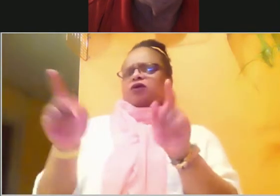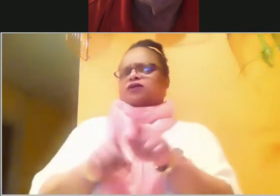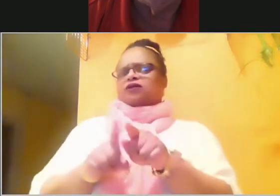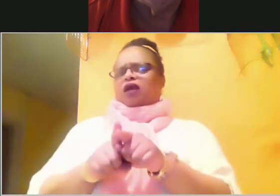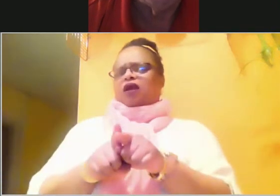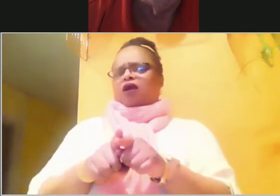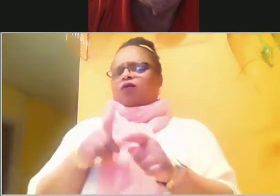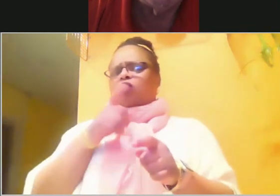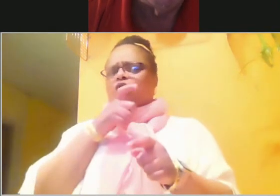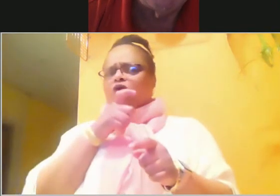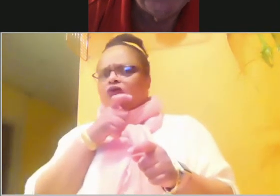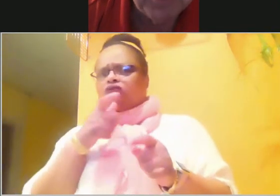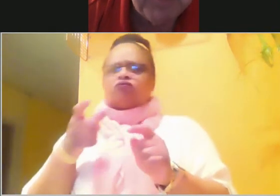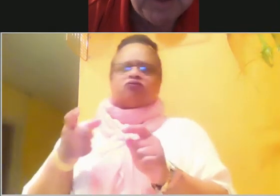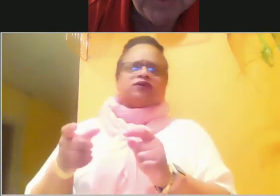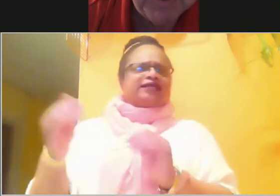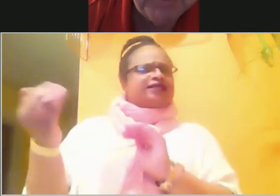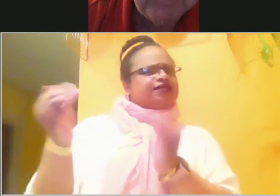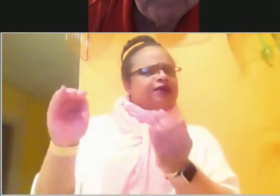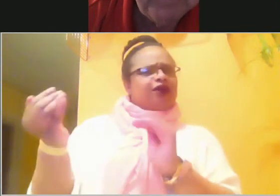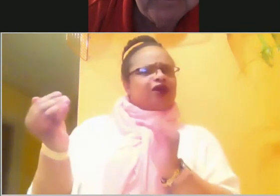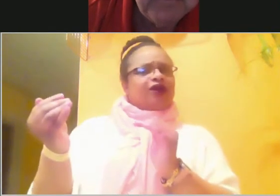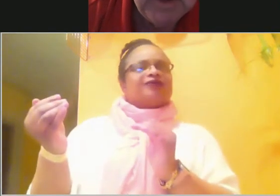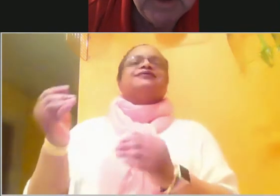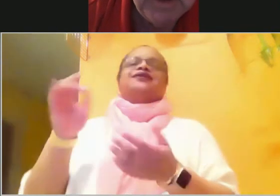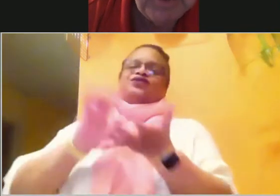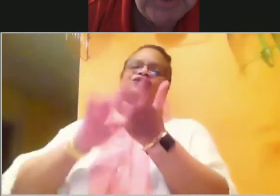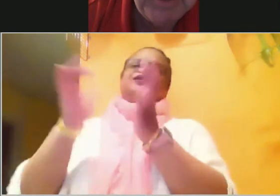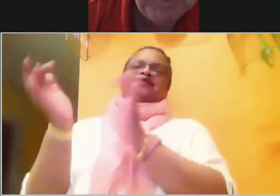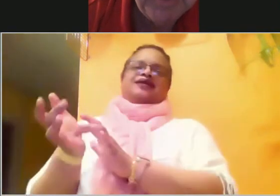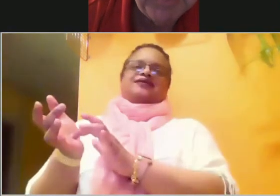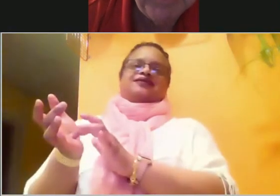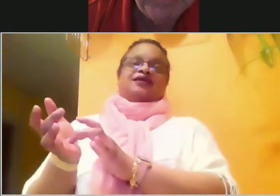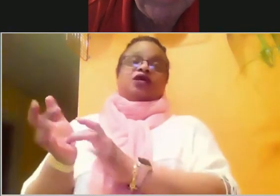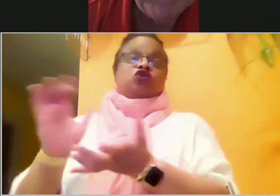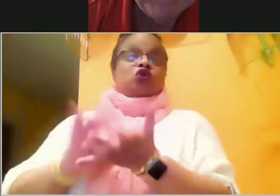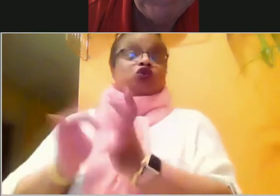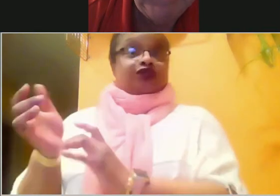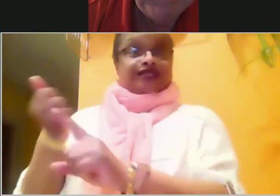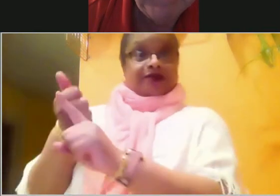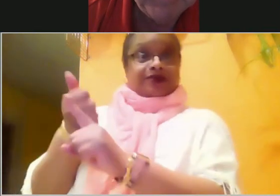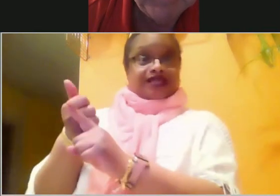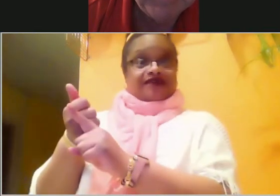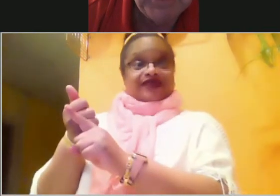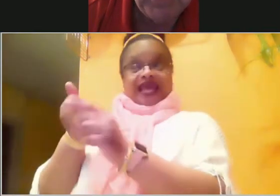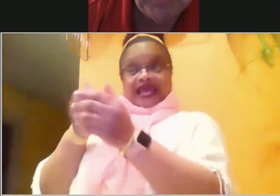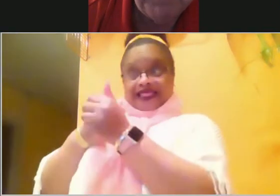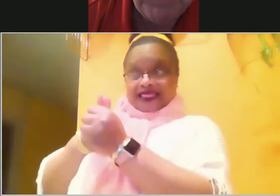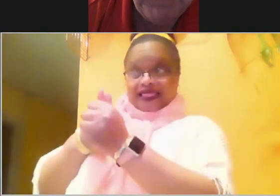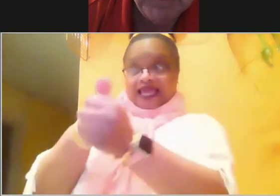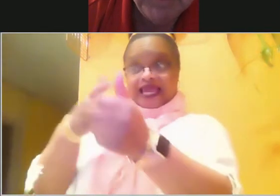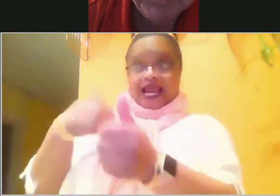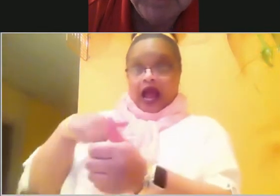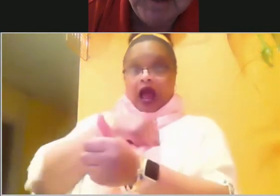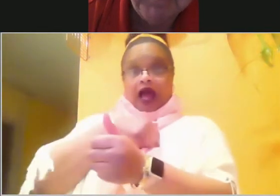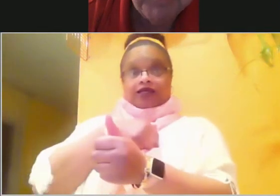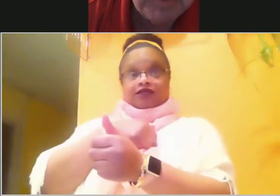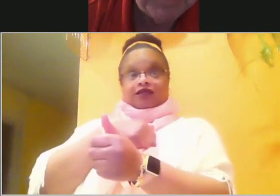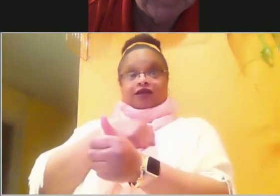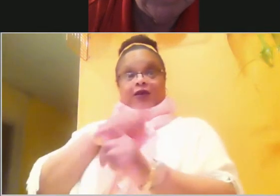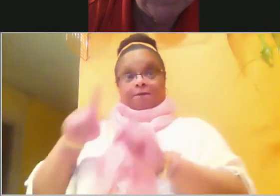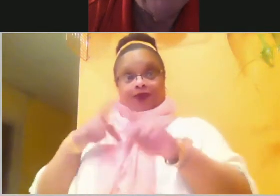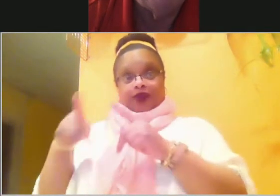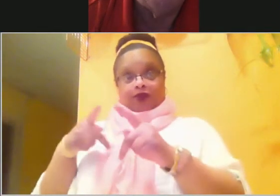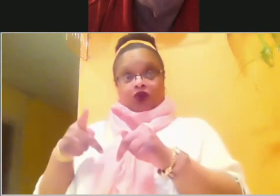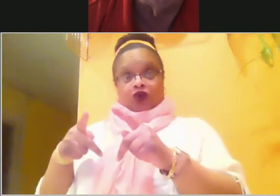on now, I know you're thinking, it's Jesus Christ. Jesus is leading us his own, meaning us in the